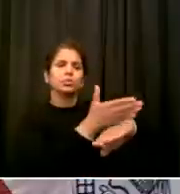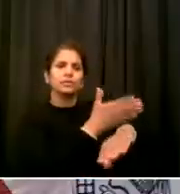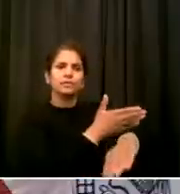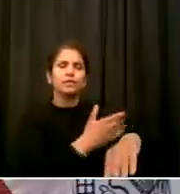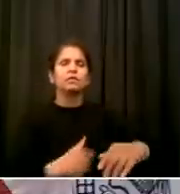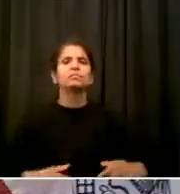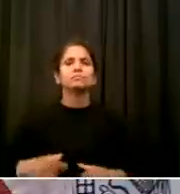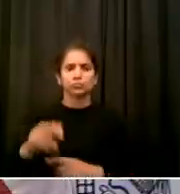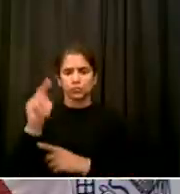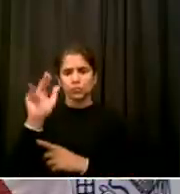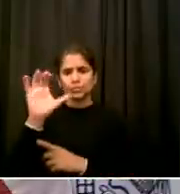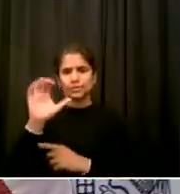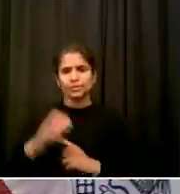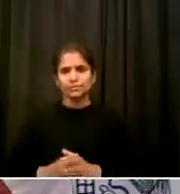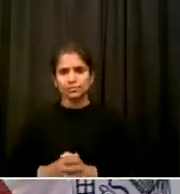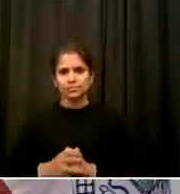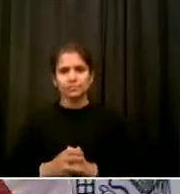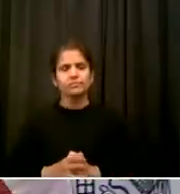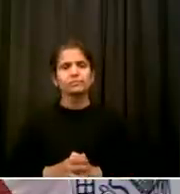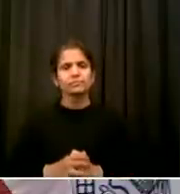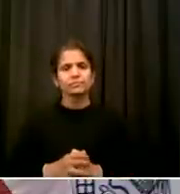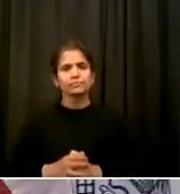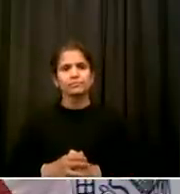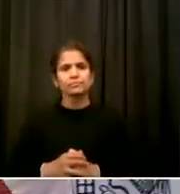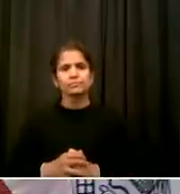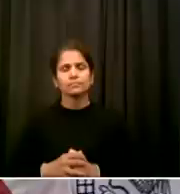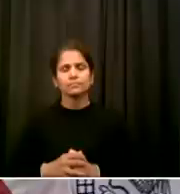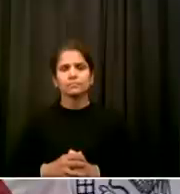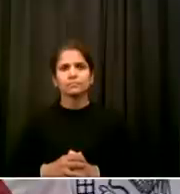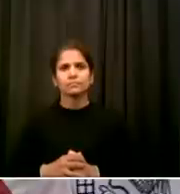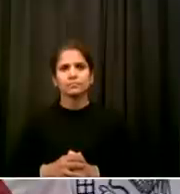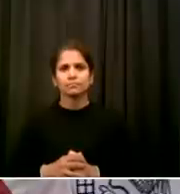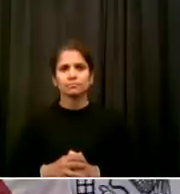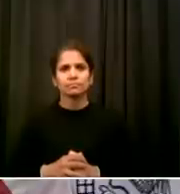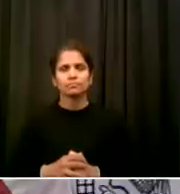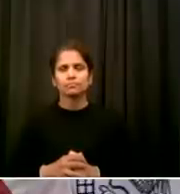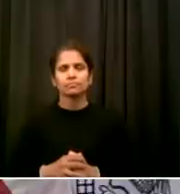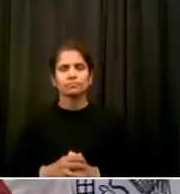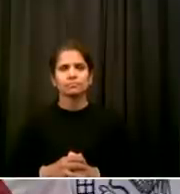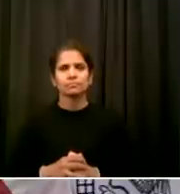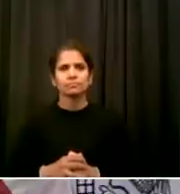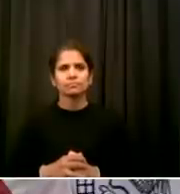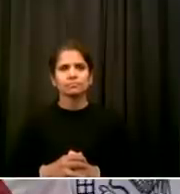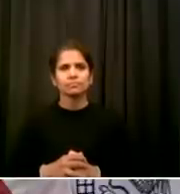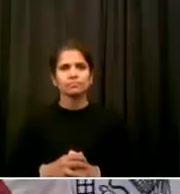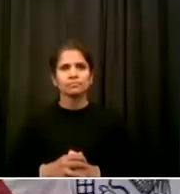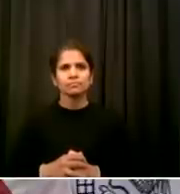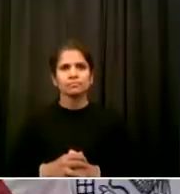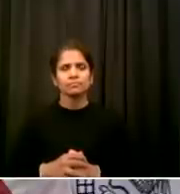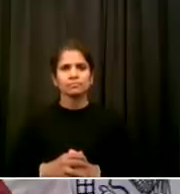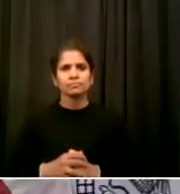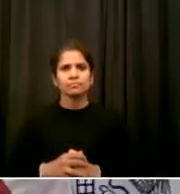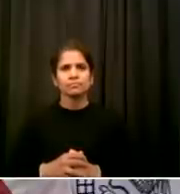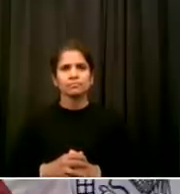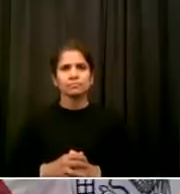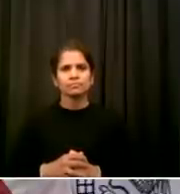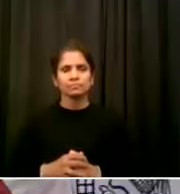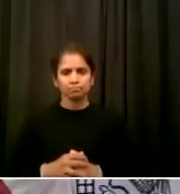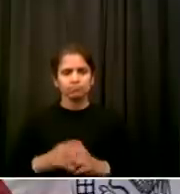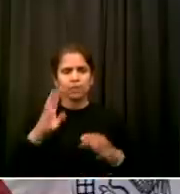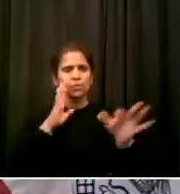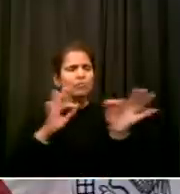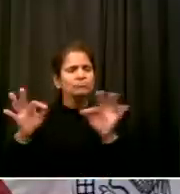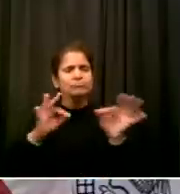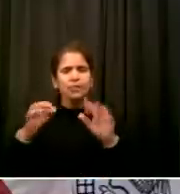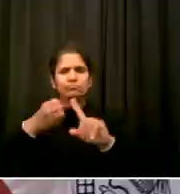now the fact is that there's been a incessant effort over centuries of this country's history and this